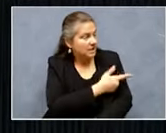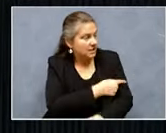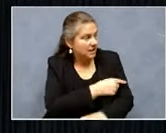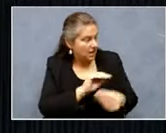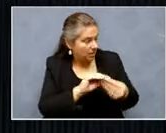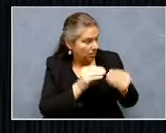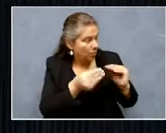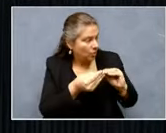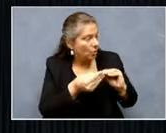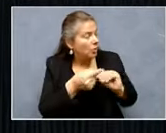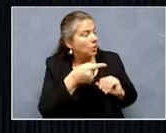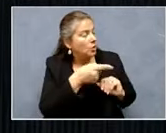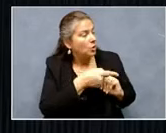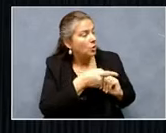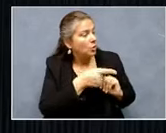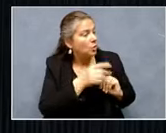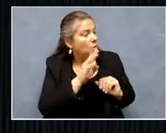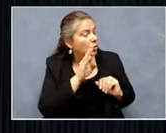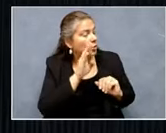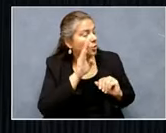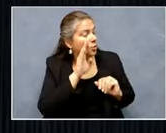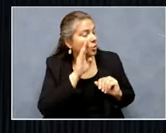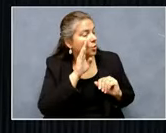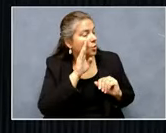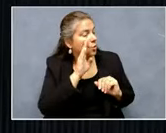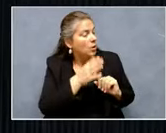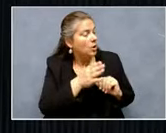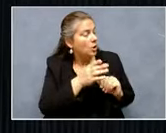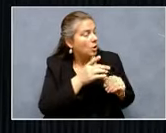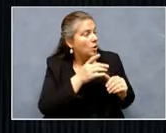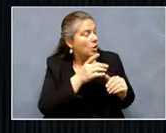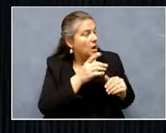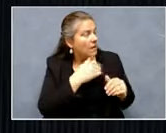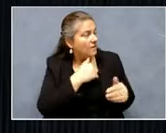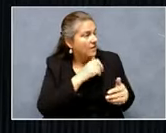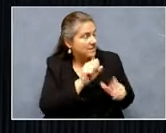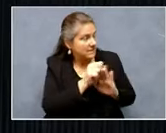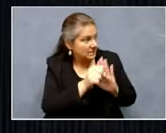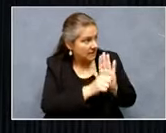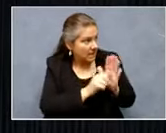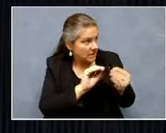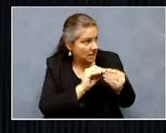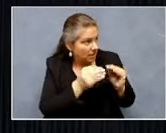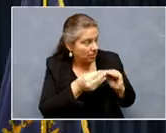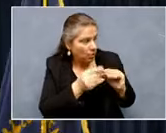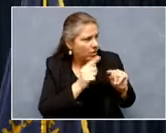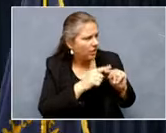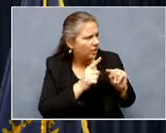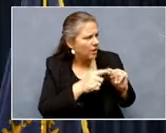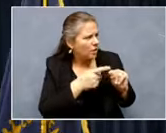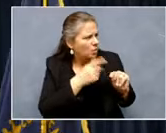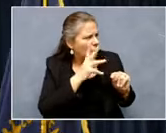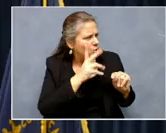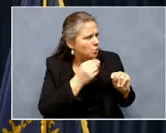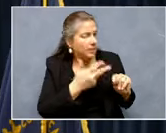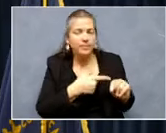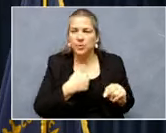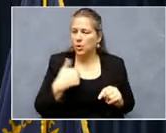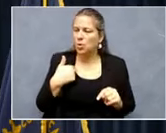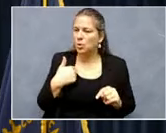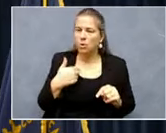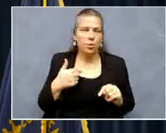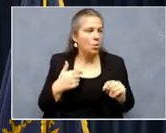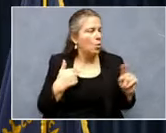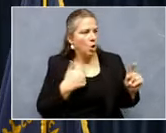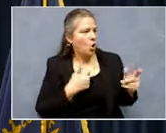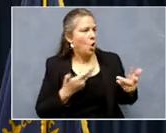are you going to just toss the state numbers and then go totally with the, with the federal numbers? so we're already, we're